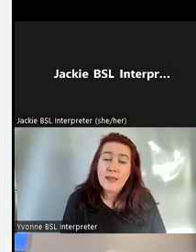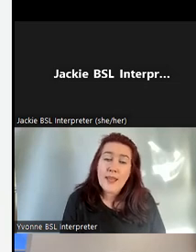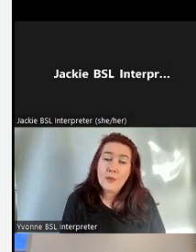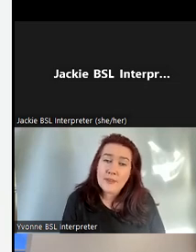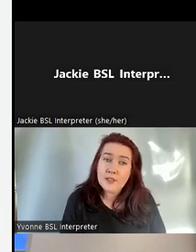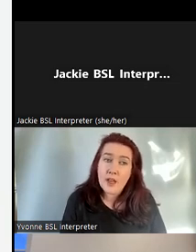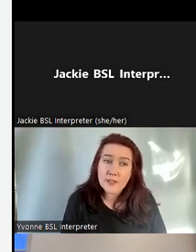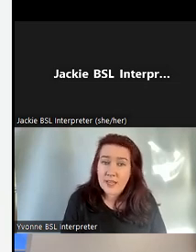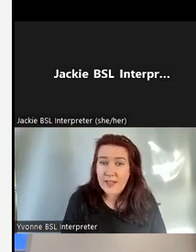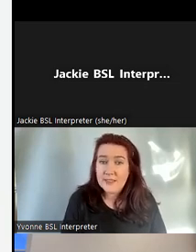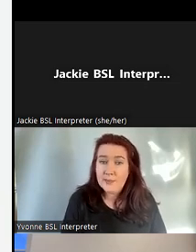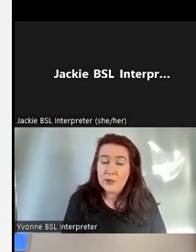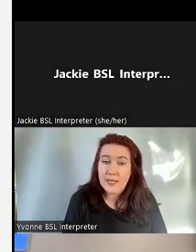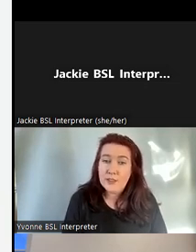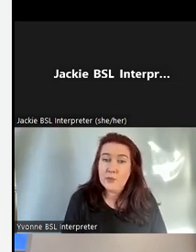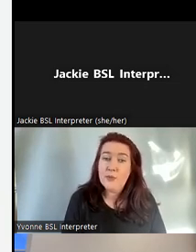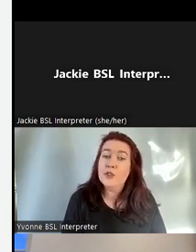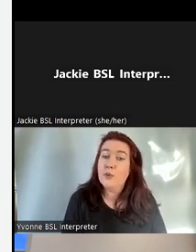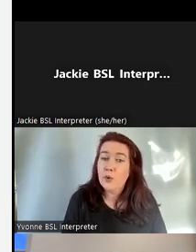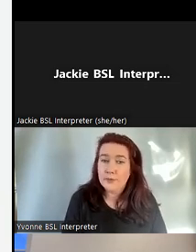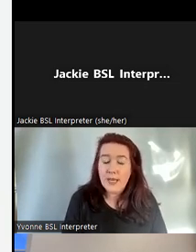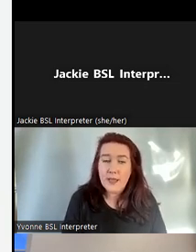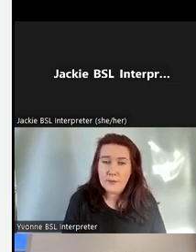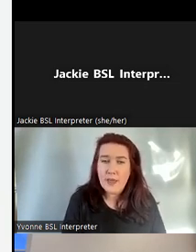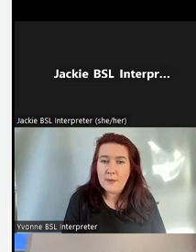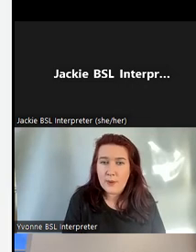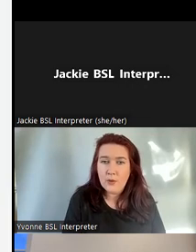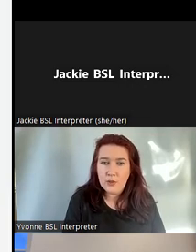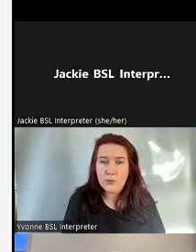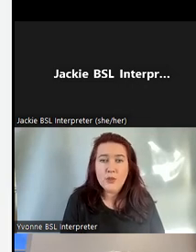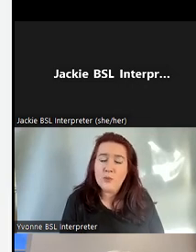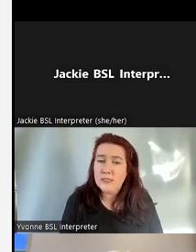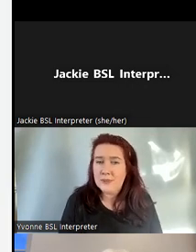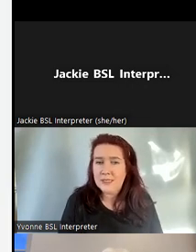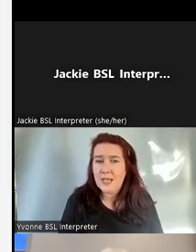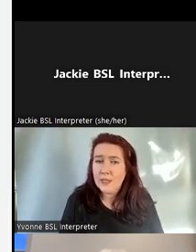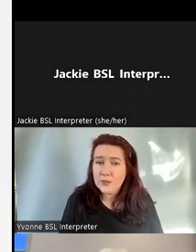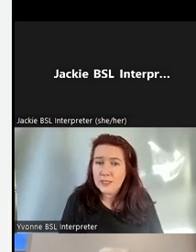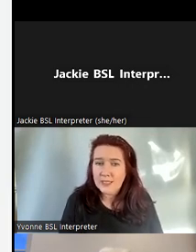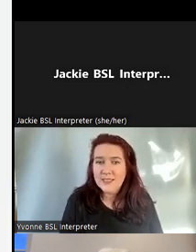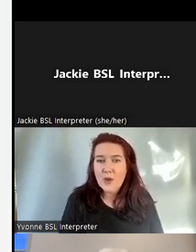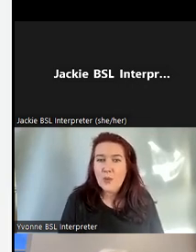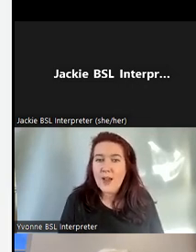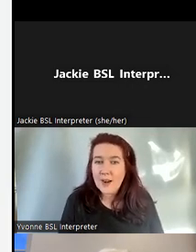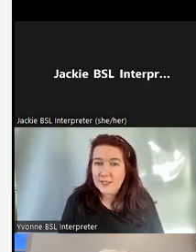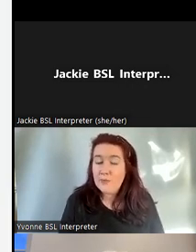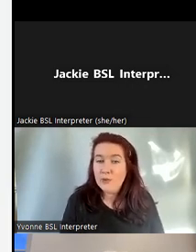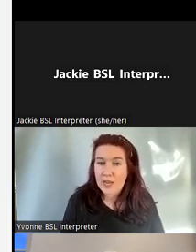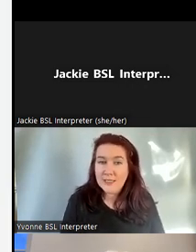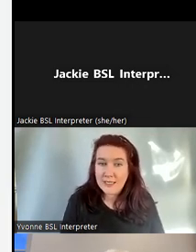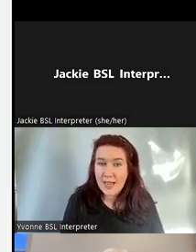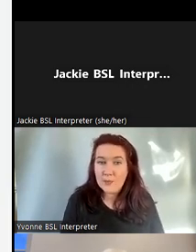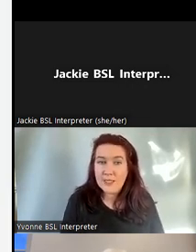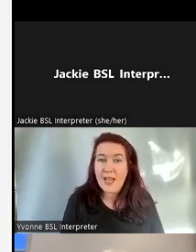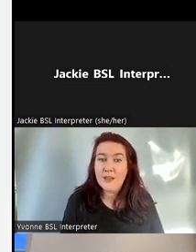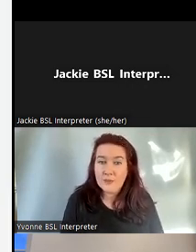and then where there's other Deaf heritage projects we would support them as well you know we don't want to be siloed we are a small